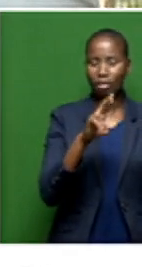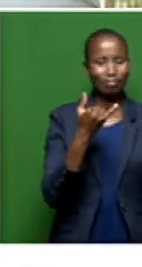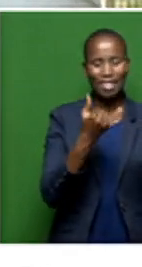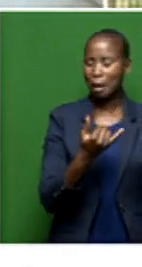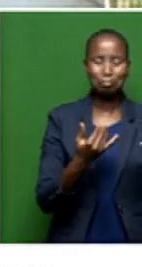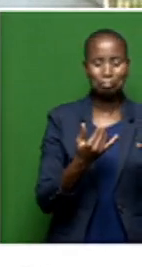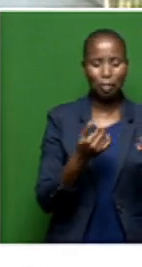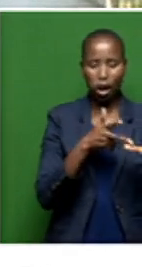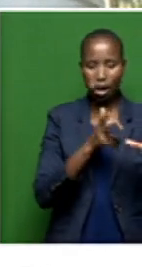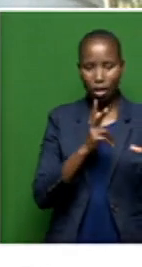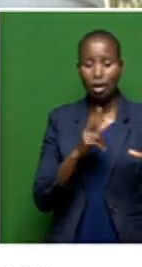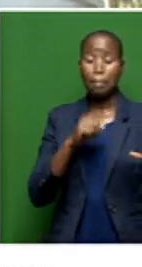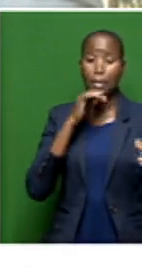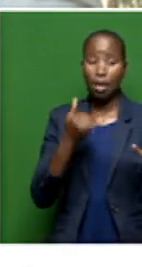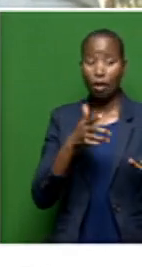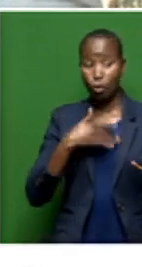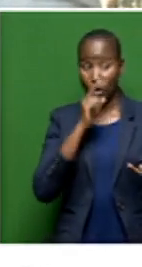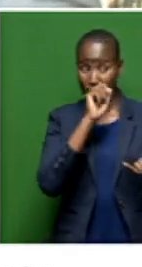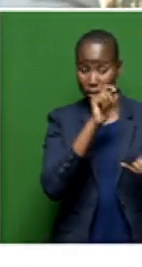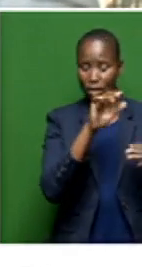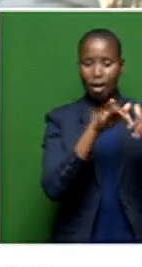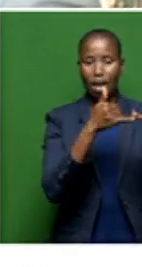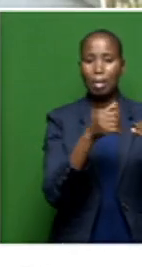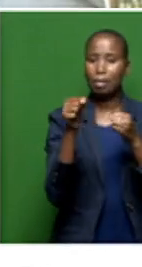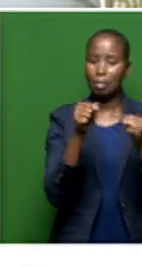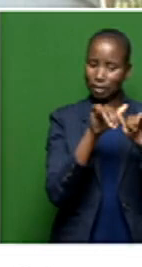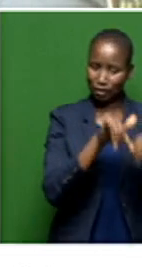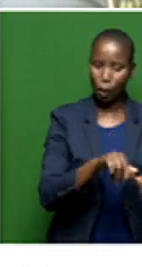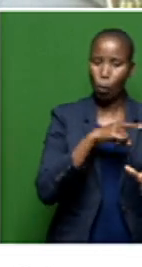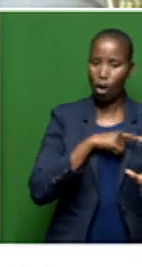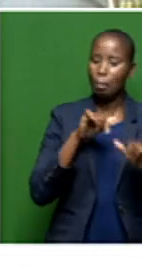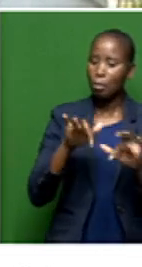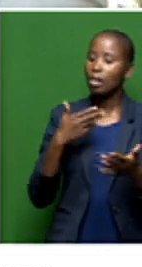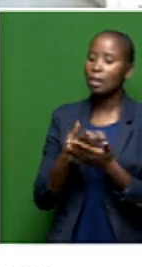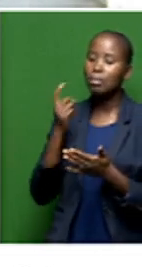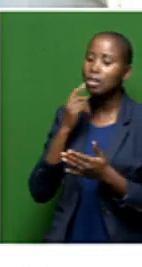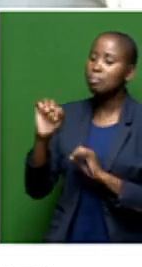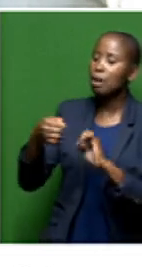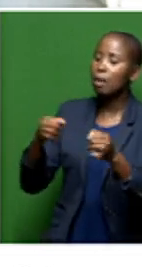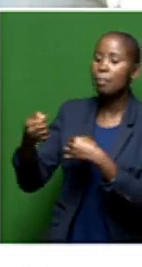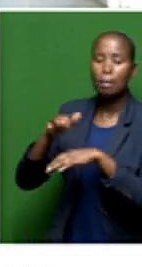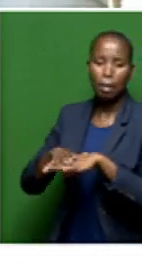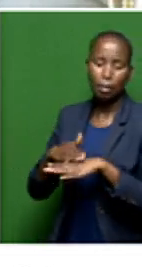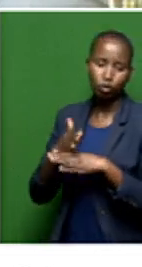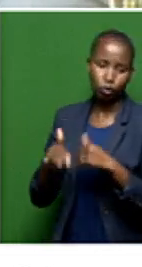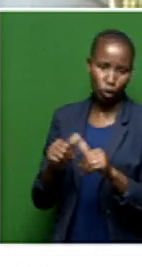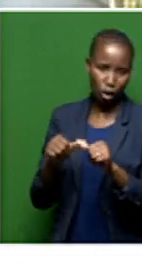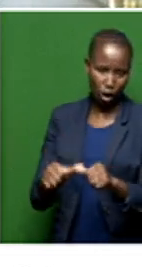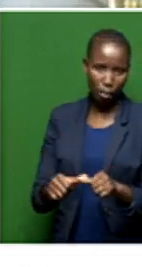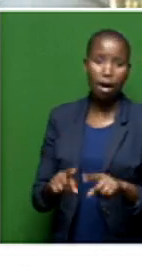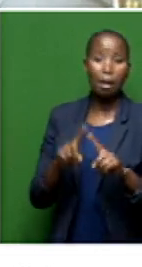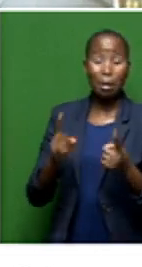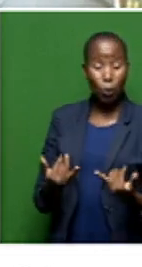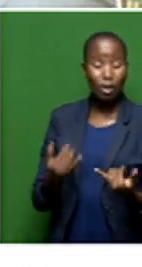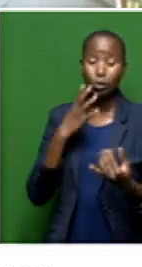particular company so that our people can be employed. Now, when we talk of municipalities and services, it's been